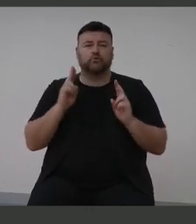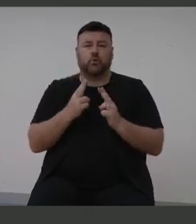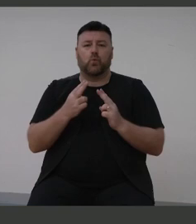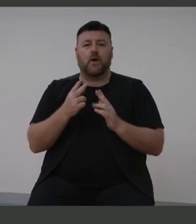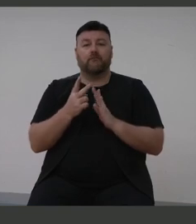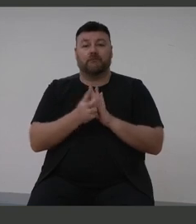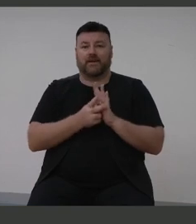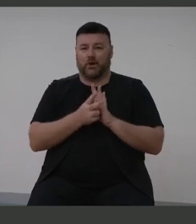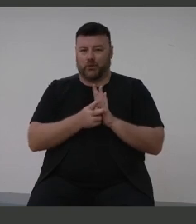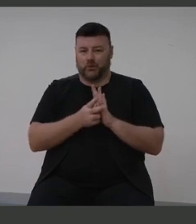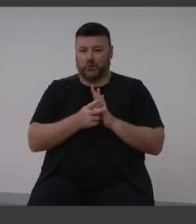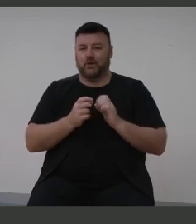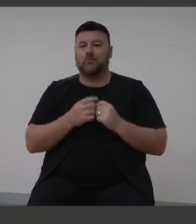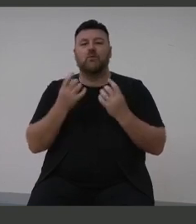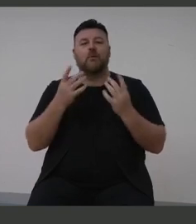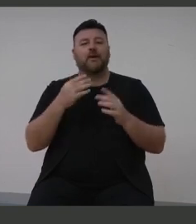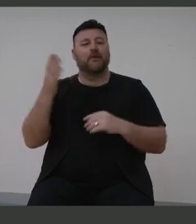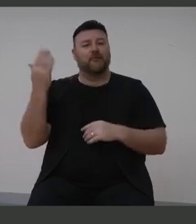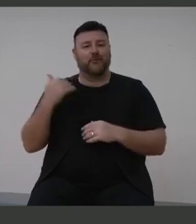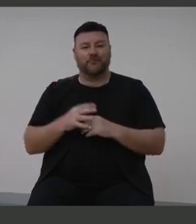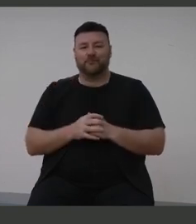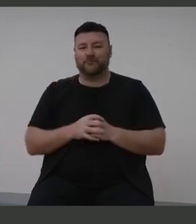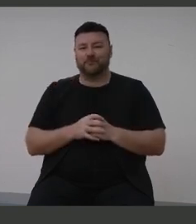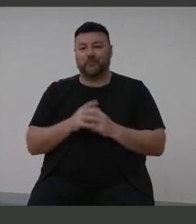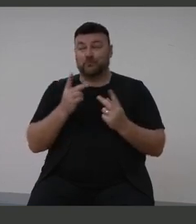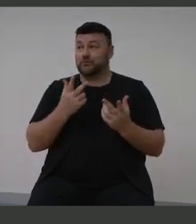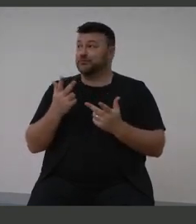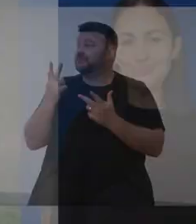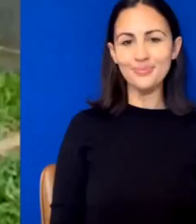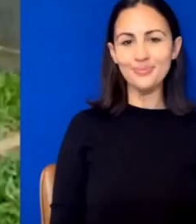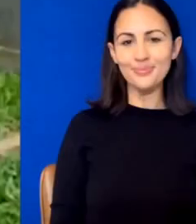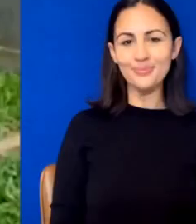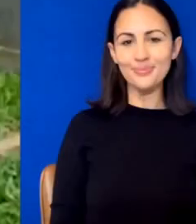that we've prepared earlier that we would like to show now. Thank you.